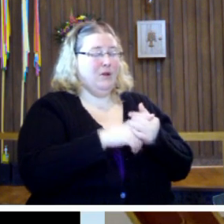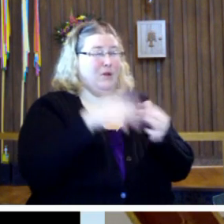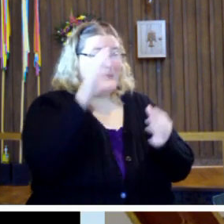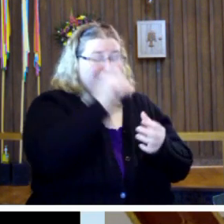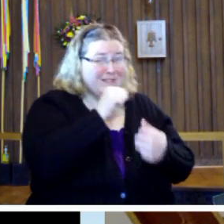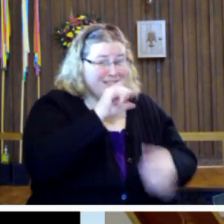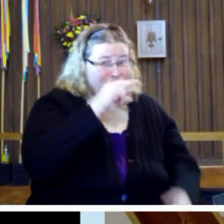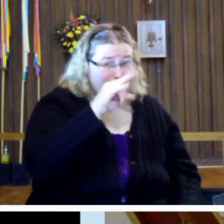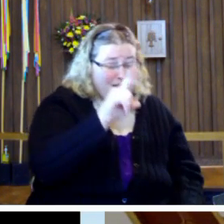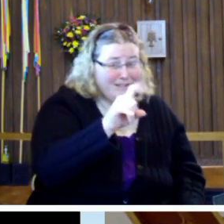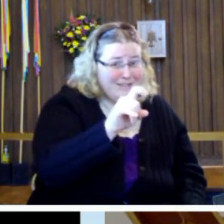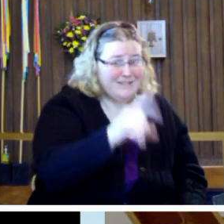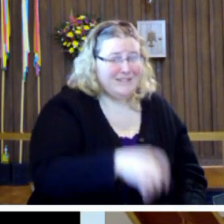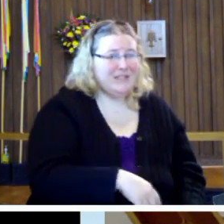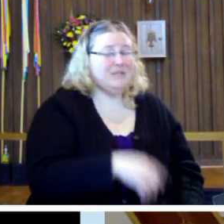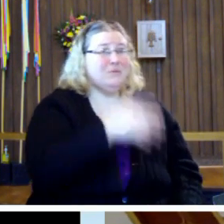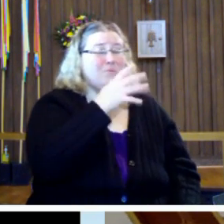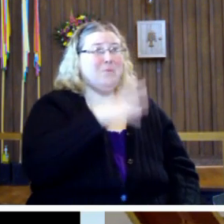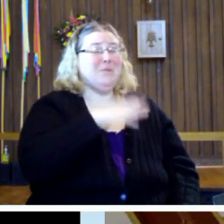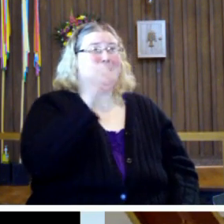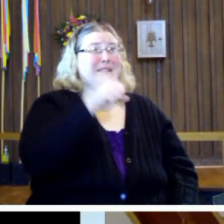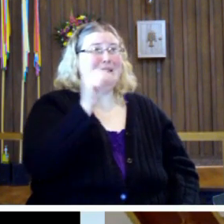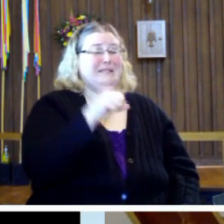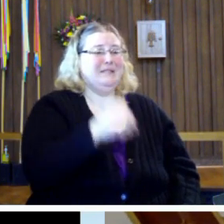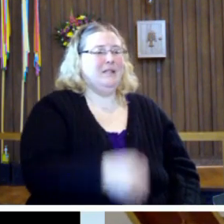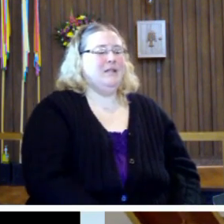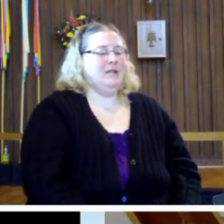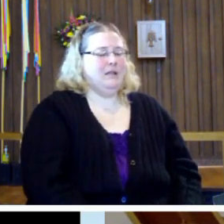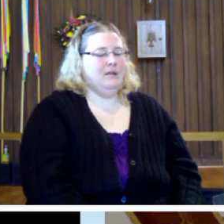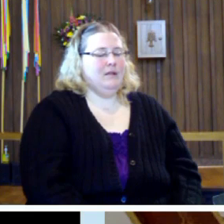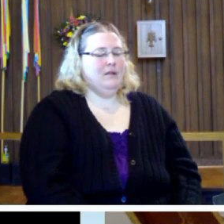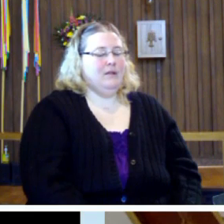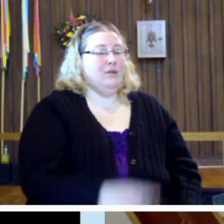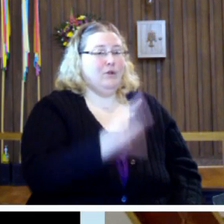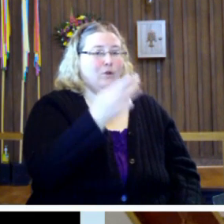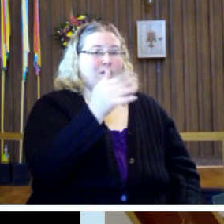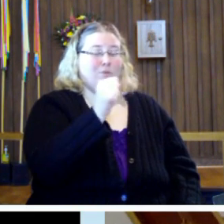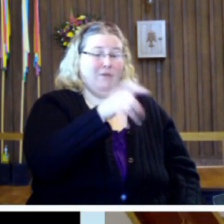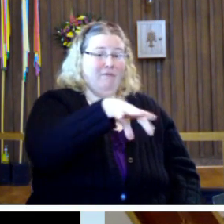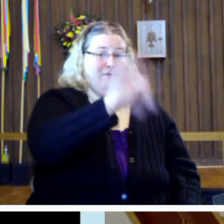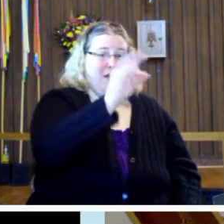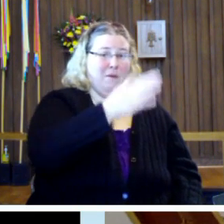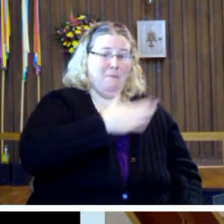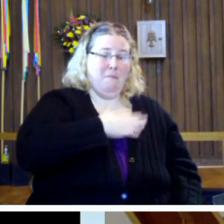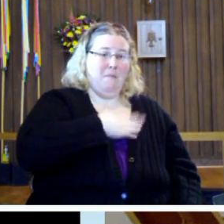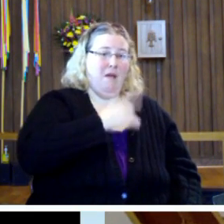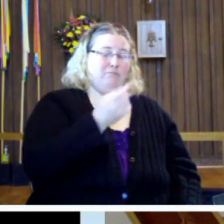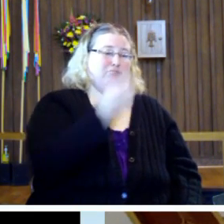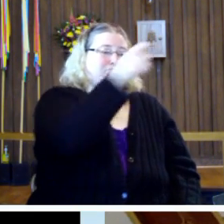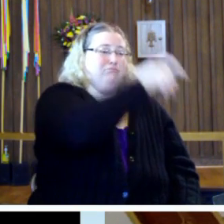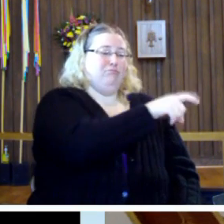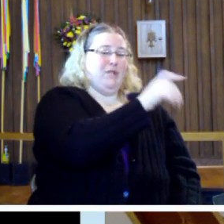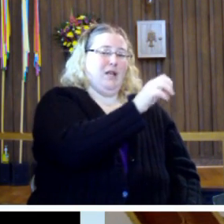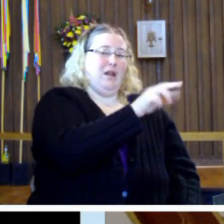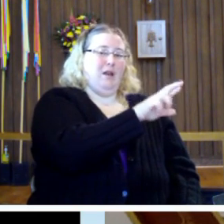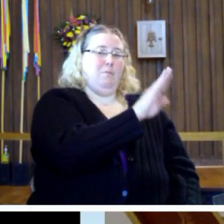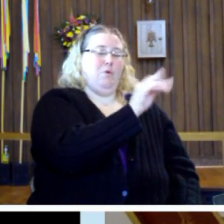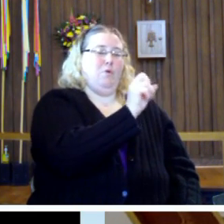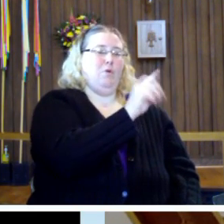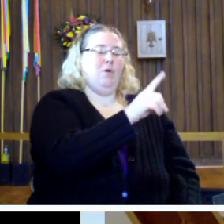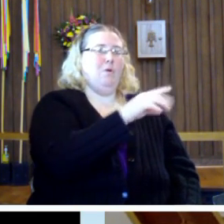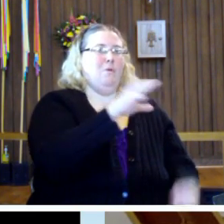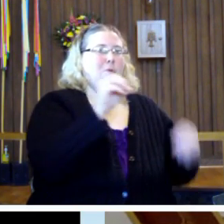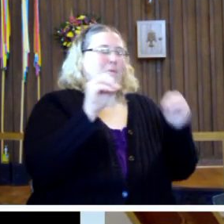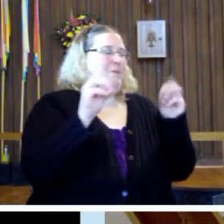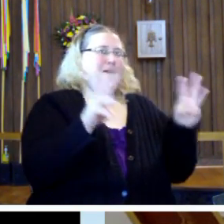missing a child? And the woman said, yes. And Chris said, well, we've got them in my neighborhood. It's like,